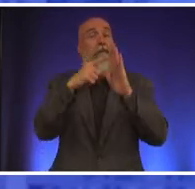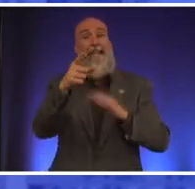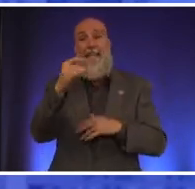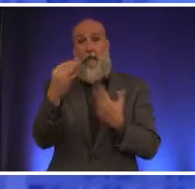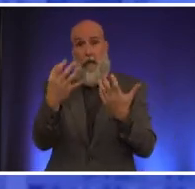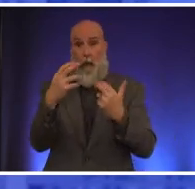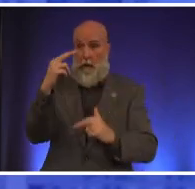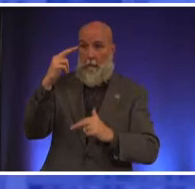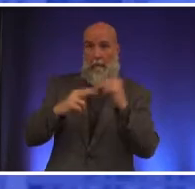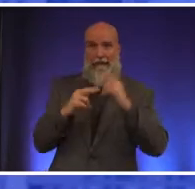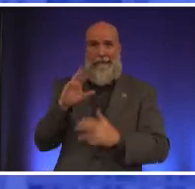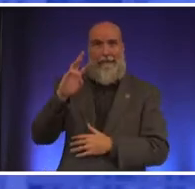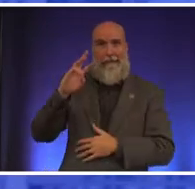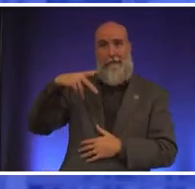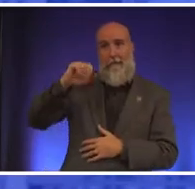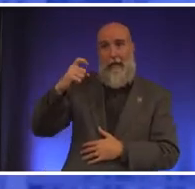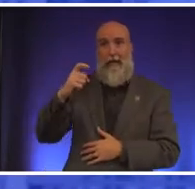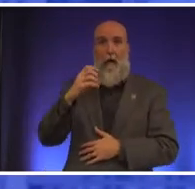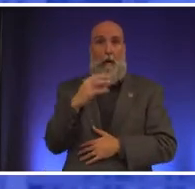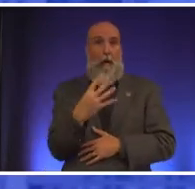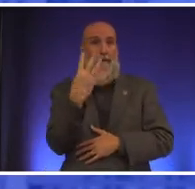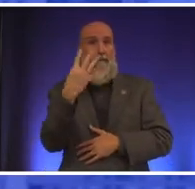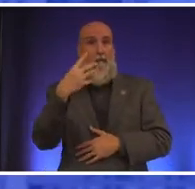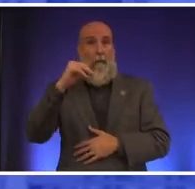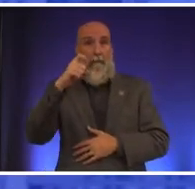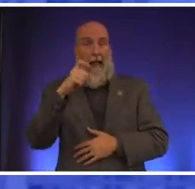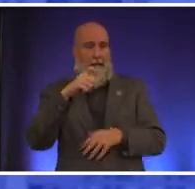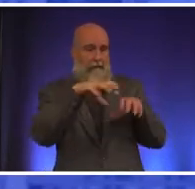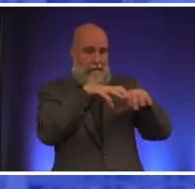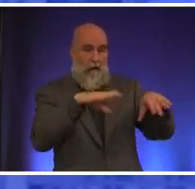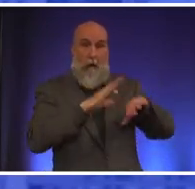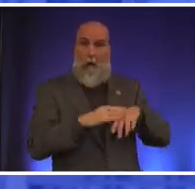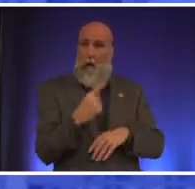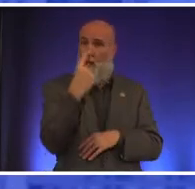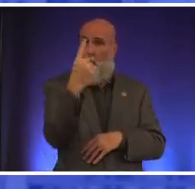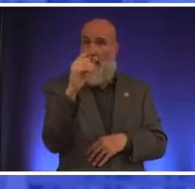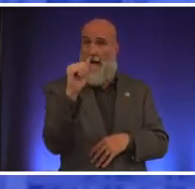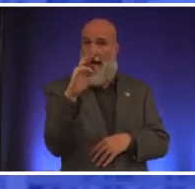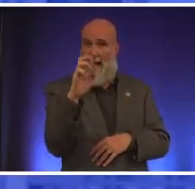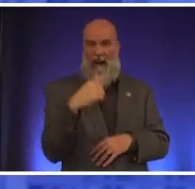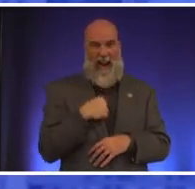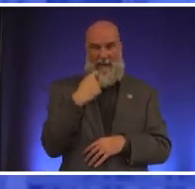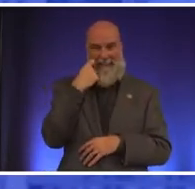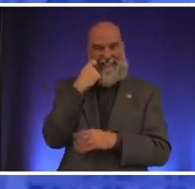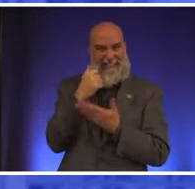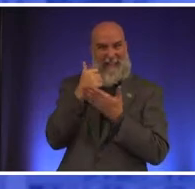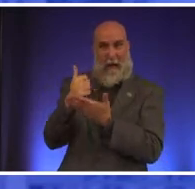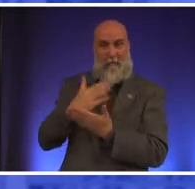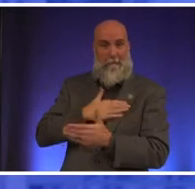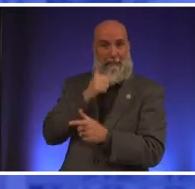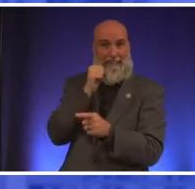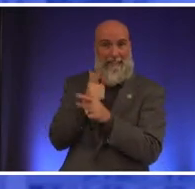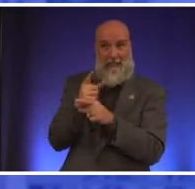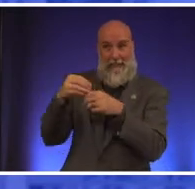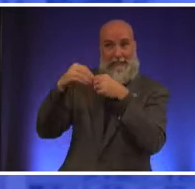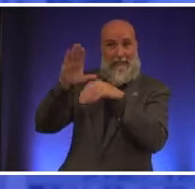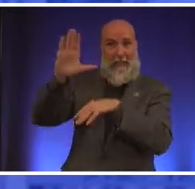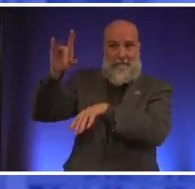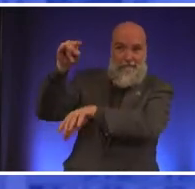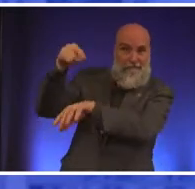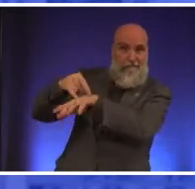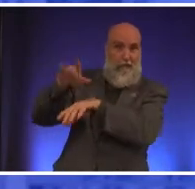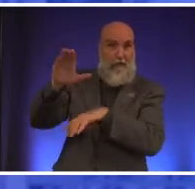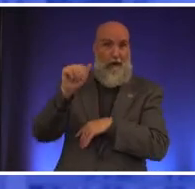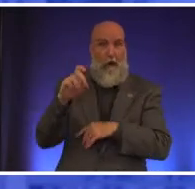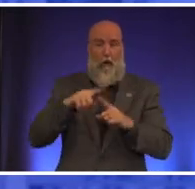a sixplex or a couple of fourplexes on an acre of land i i was helping my sister sell her acre and this is when i had my my